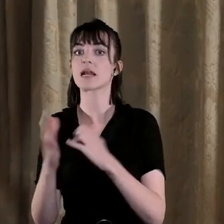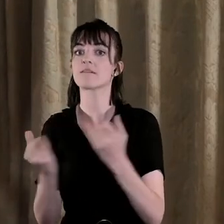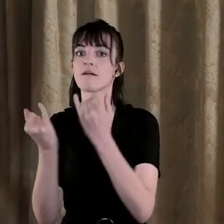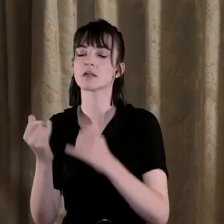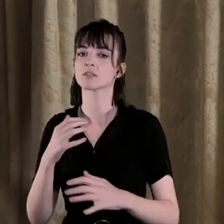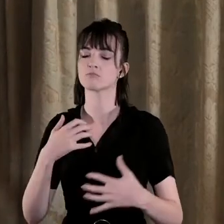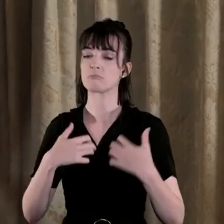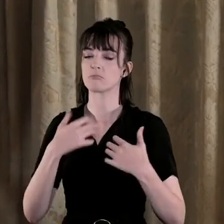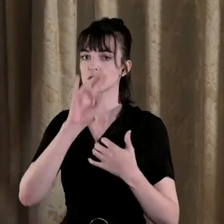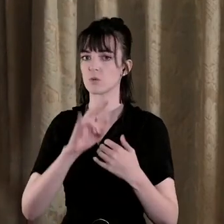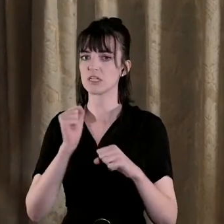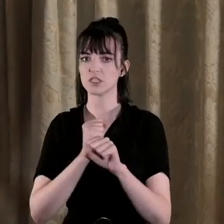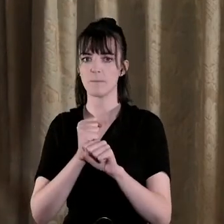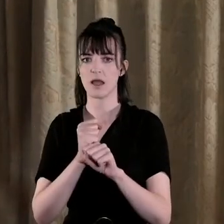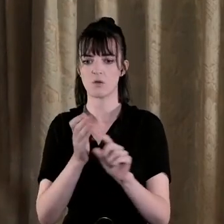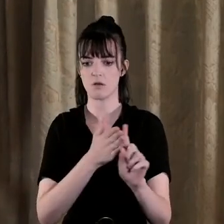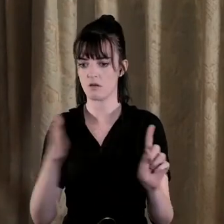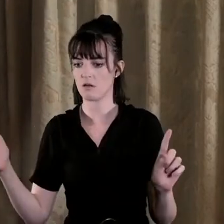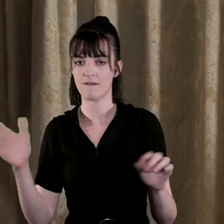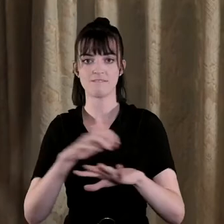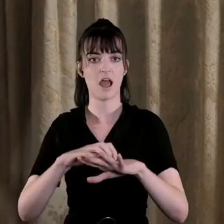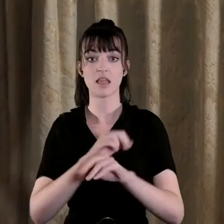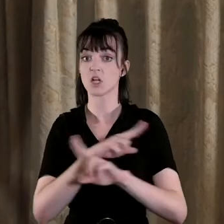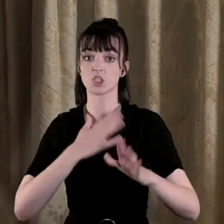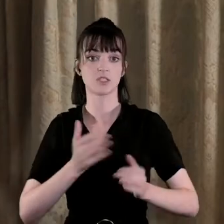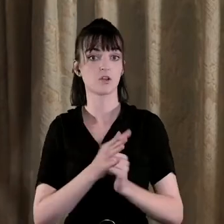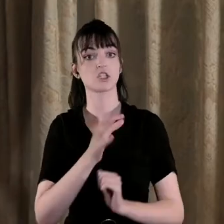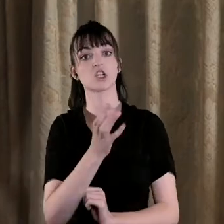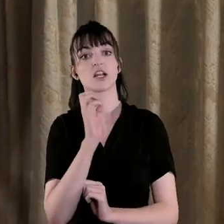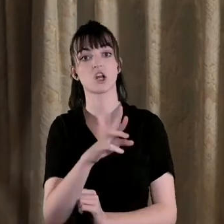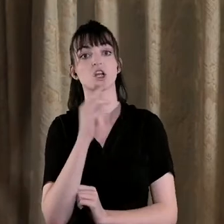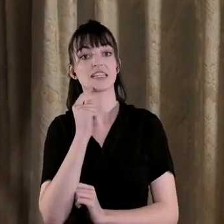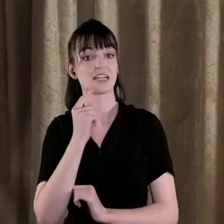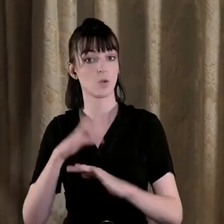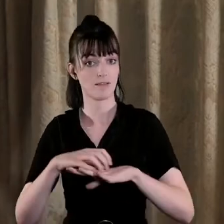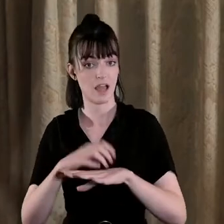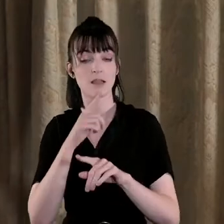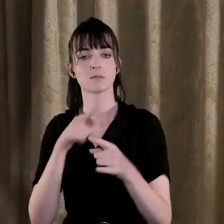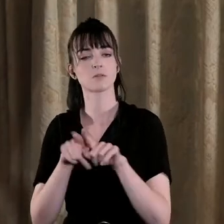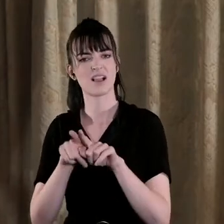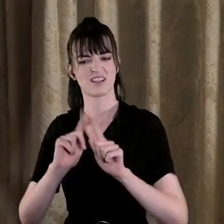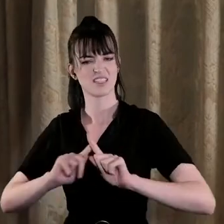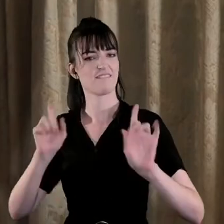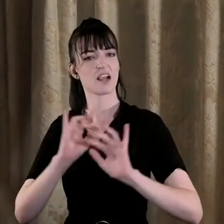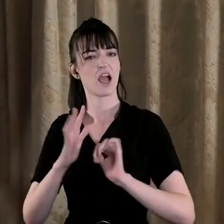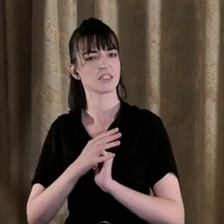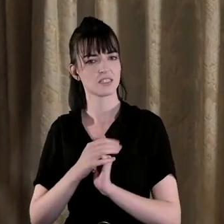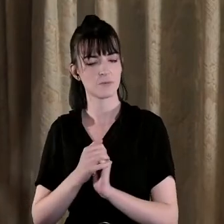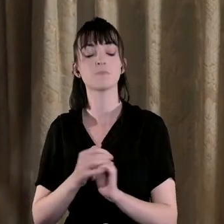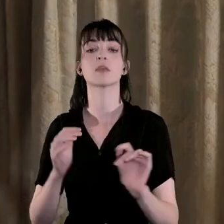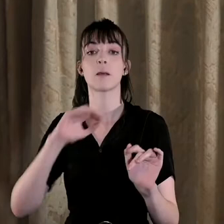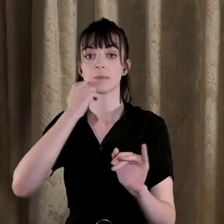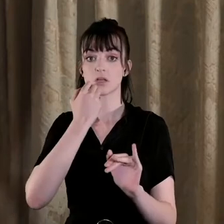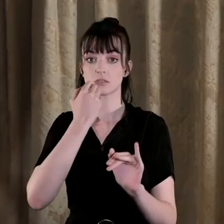scales of violence which apply not just to gender and sexual violence but also to I think all different forms of violence because there's a big literature